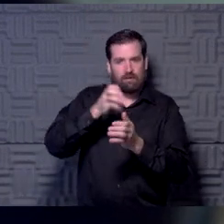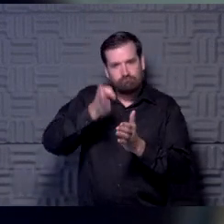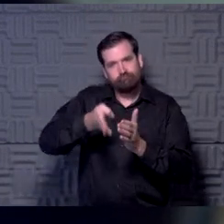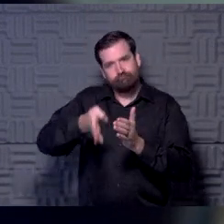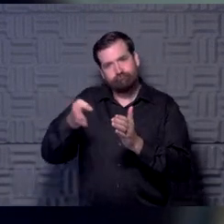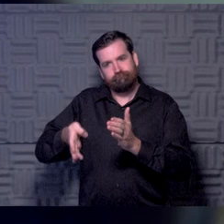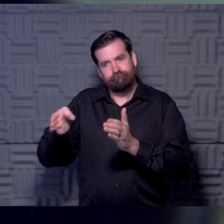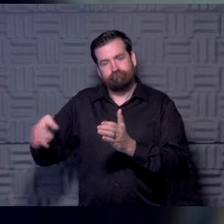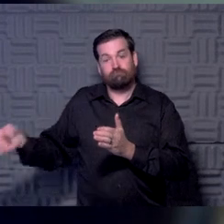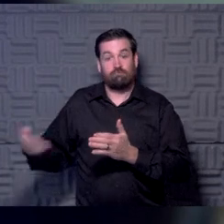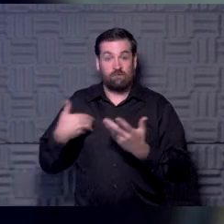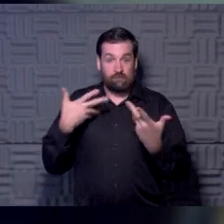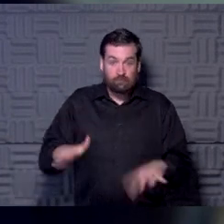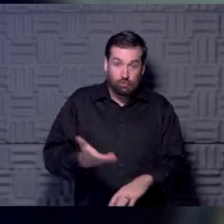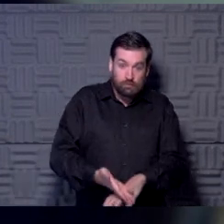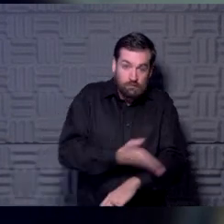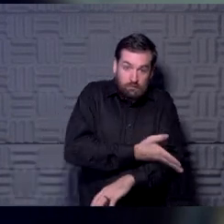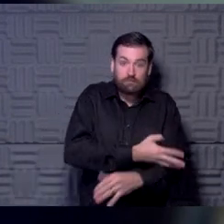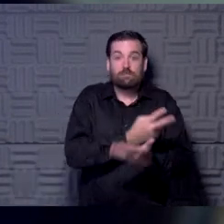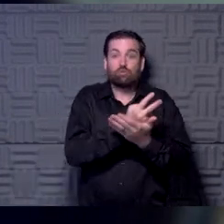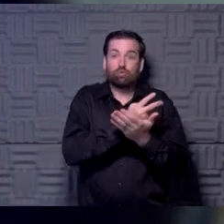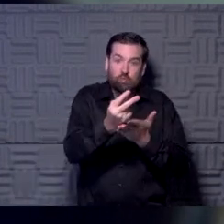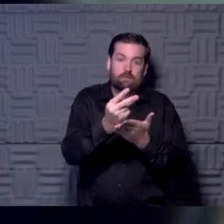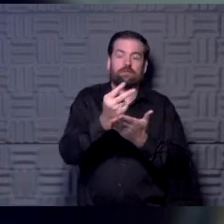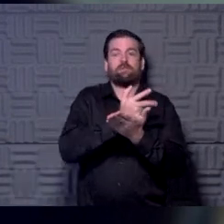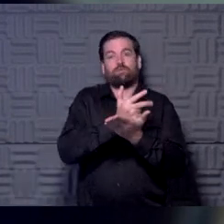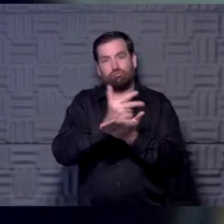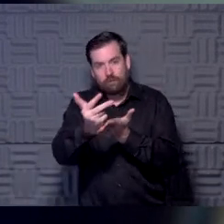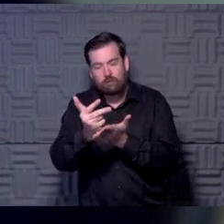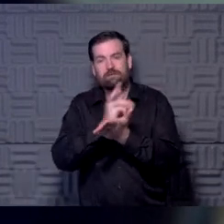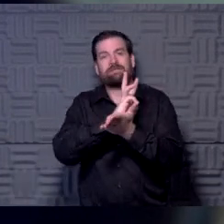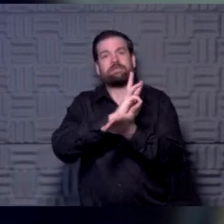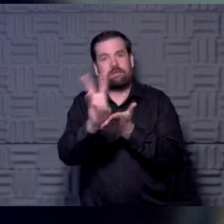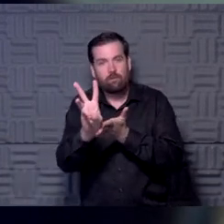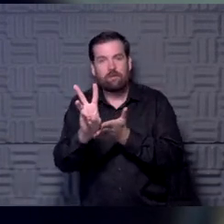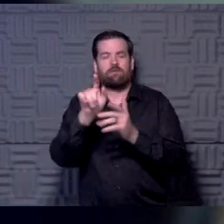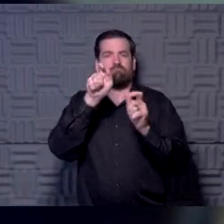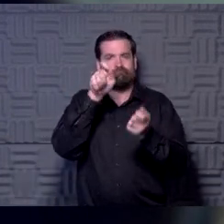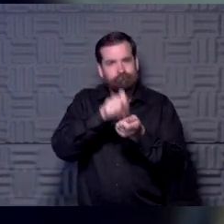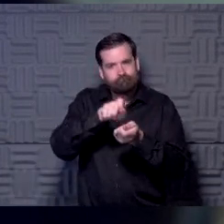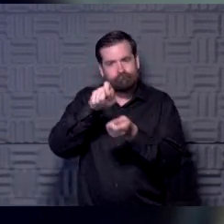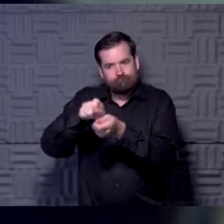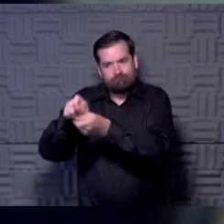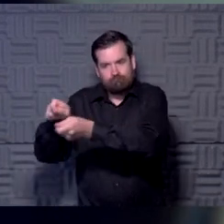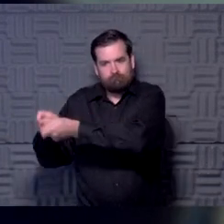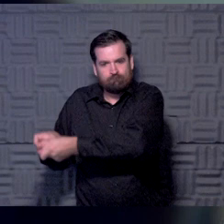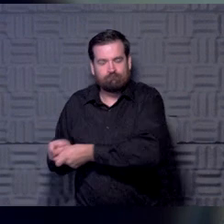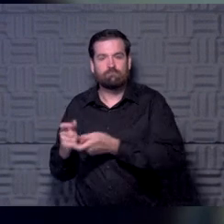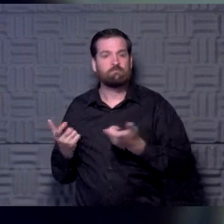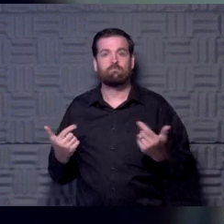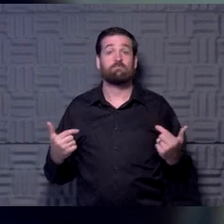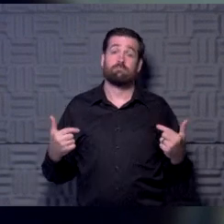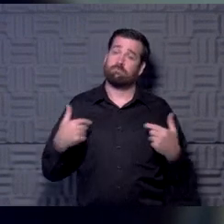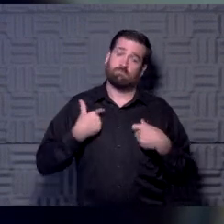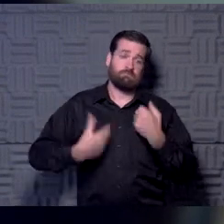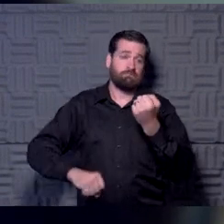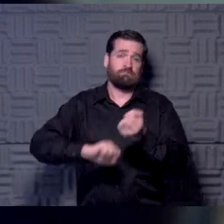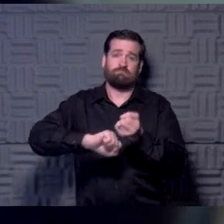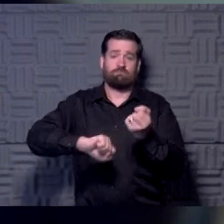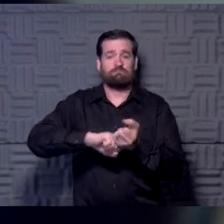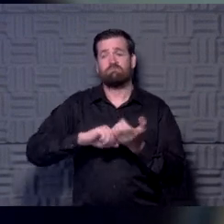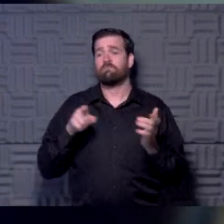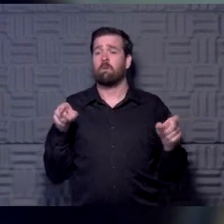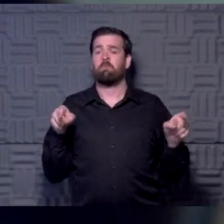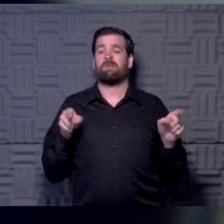that, you know, they recover and then two weeks and then three weeks and then six weeks and so on and so forth. And, and I would advocate somewhere